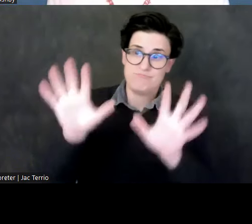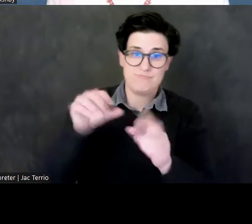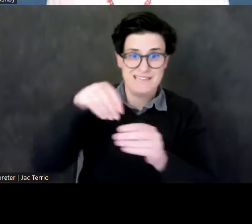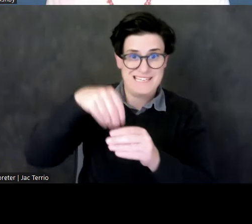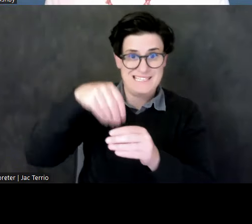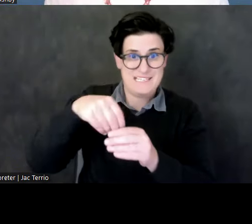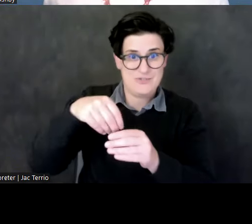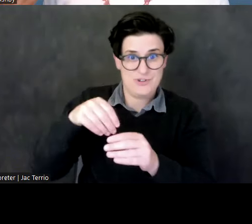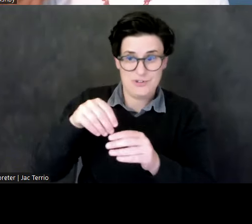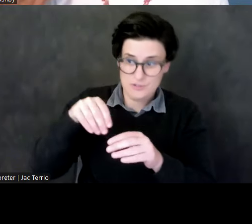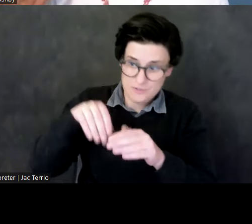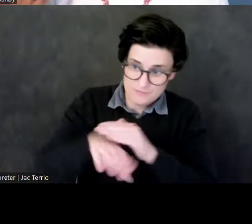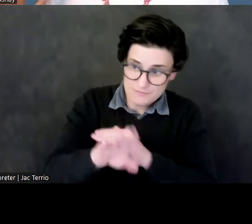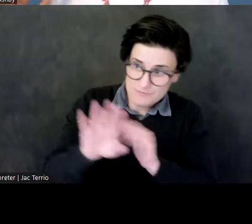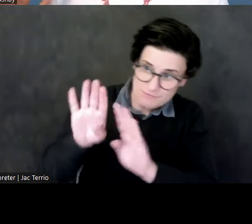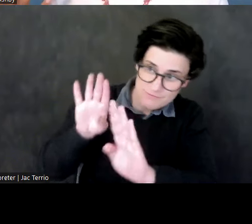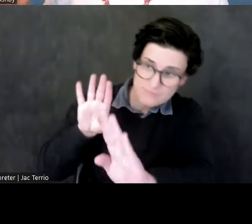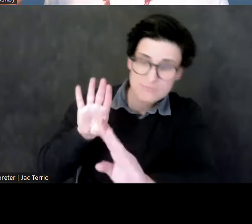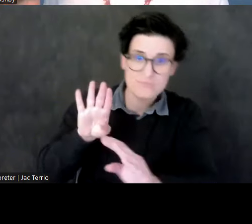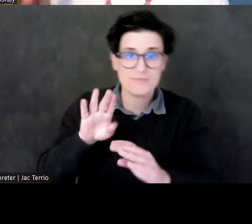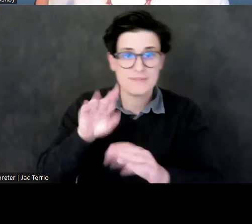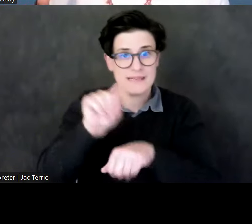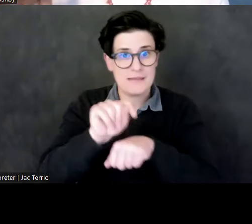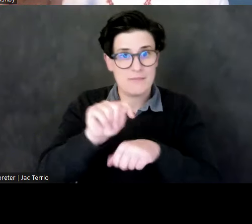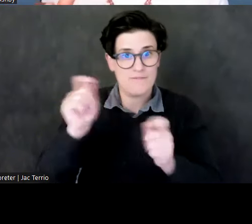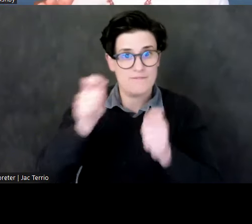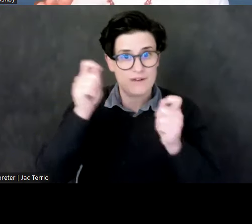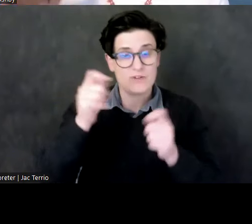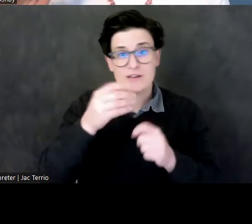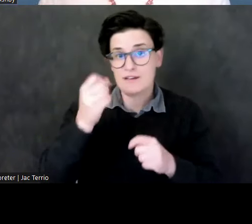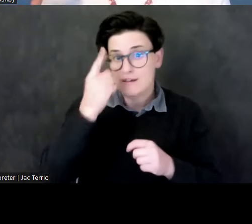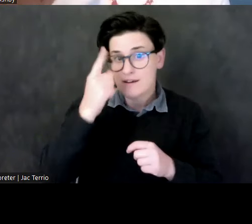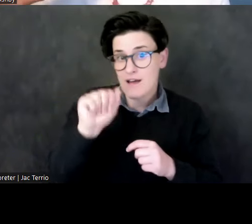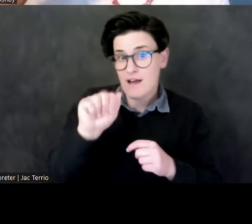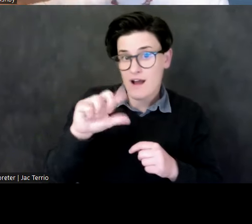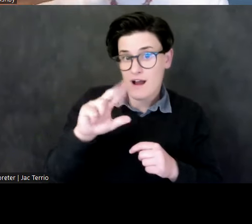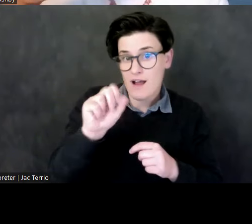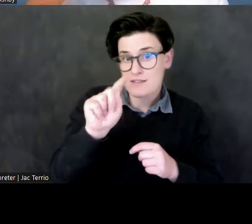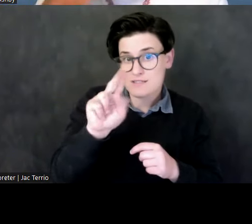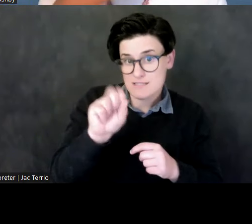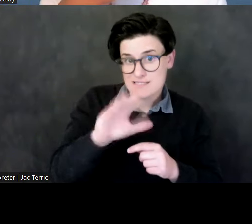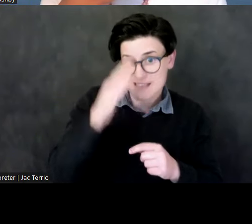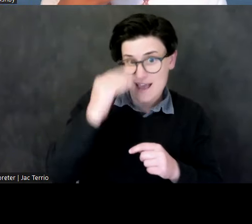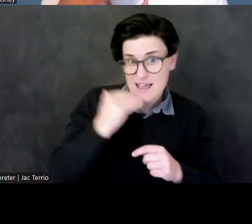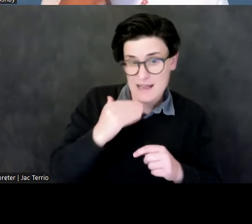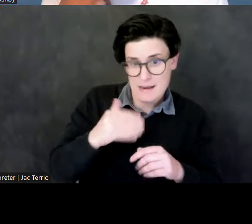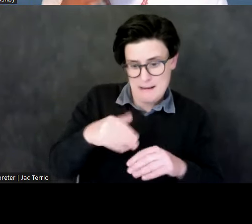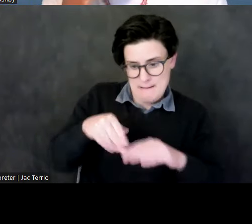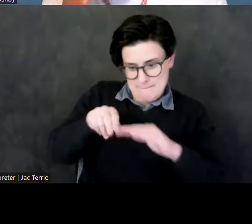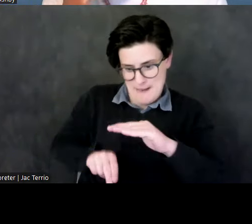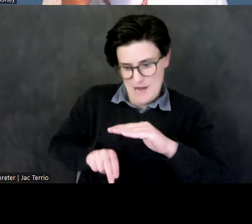And Augustus's head was buried underneath the steps leading up to this temple